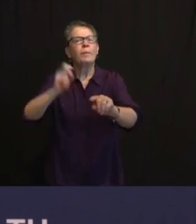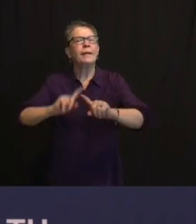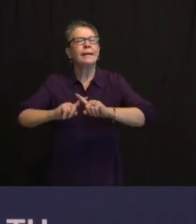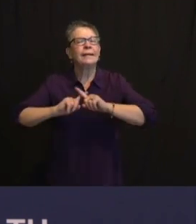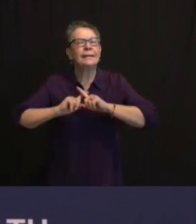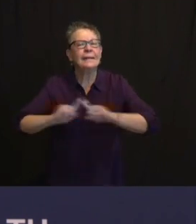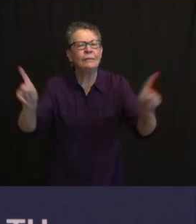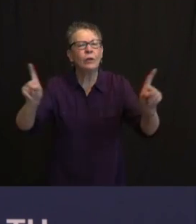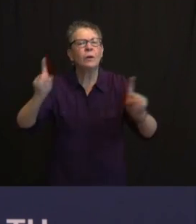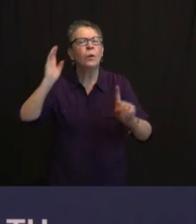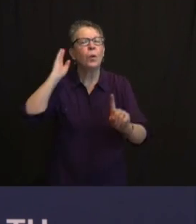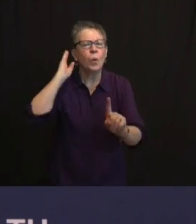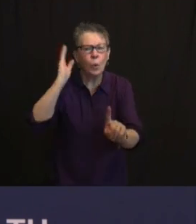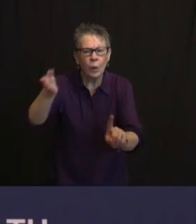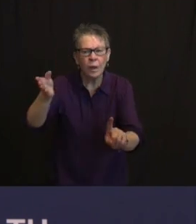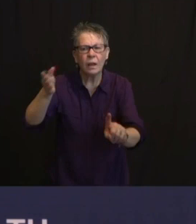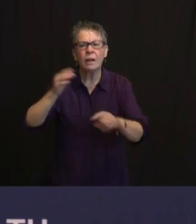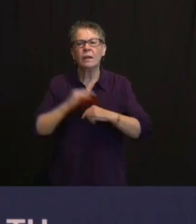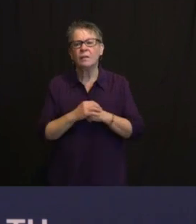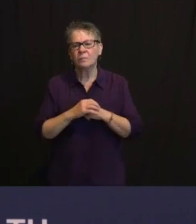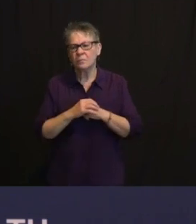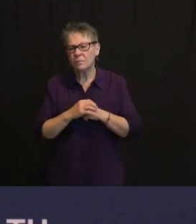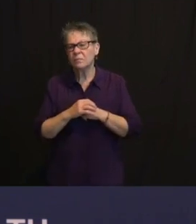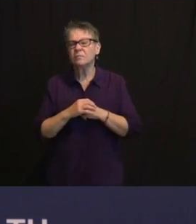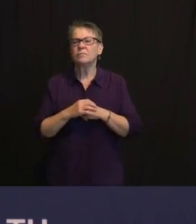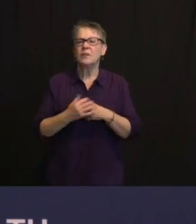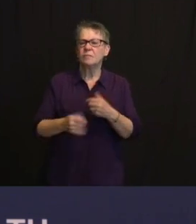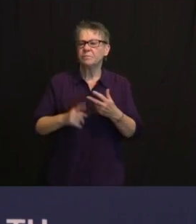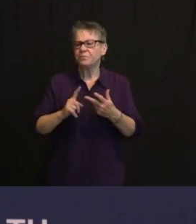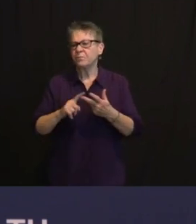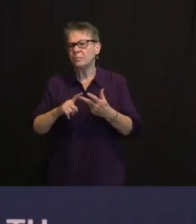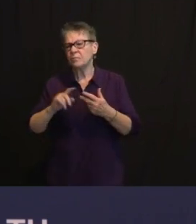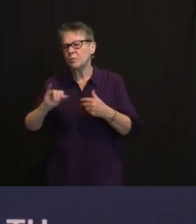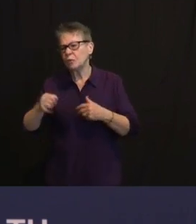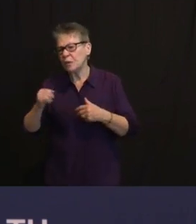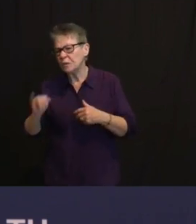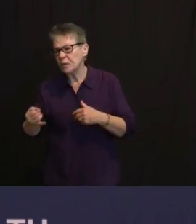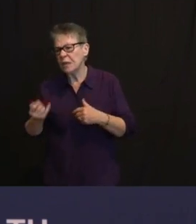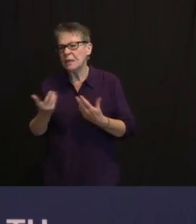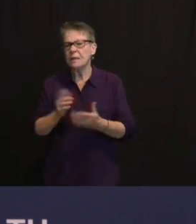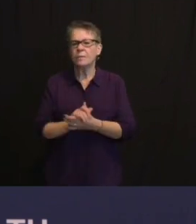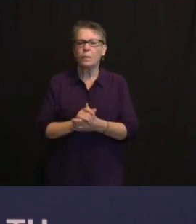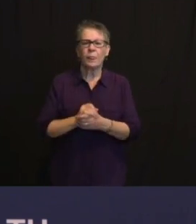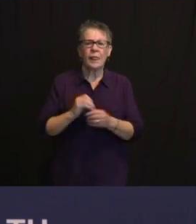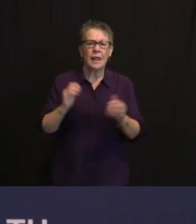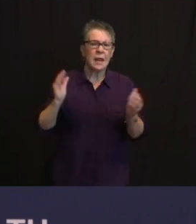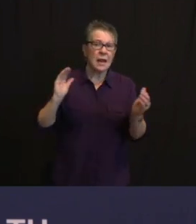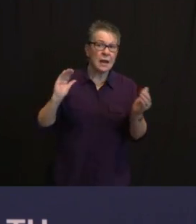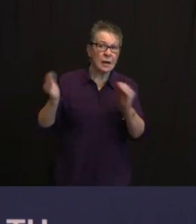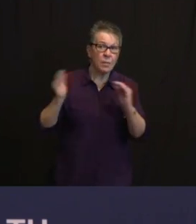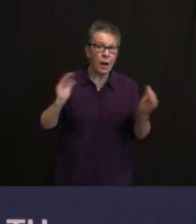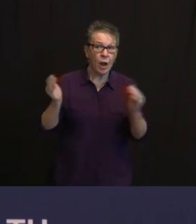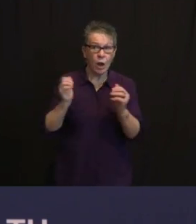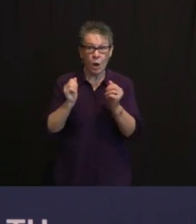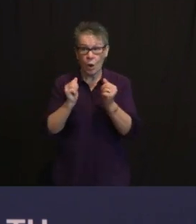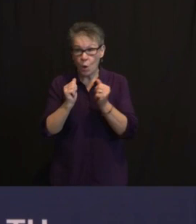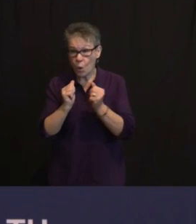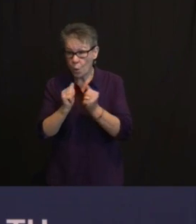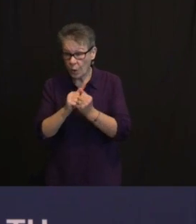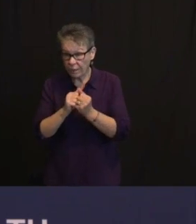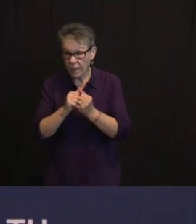OF JOHNSON AND JOHNSON VACCINES THAT THE STATE IS GETTING THIS WEEK COMPARE TO THE NUMBER THAT YOU'RE GETTING FROM FIZER, OF FIZER AND MODERNA.